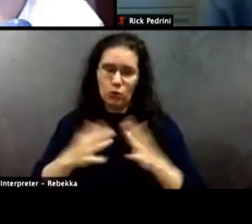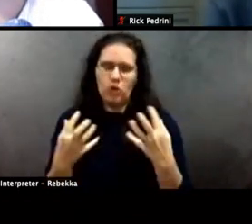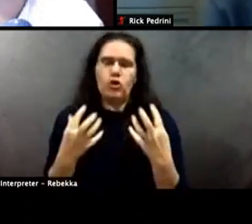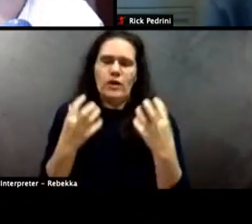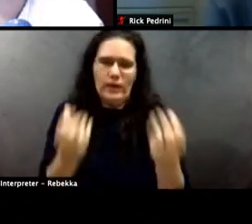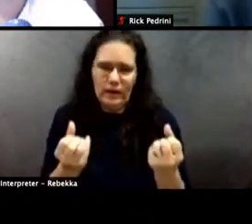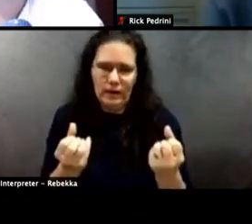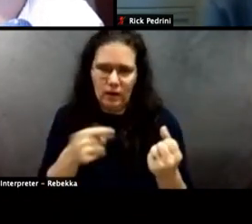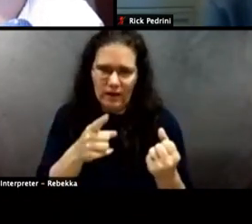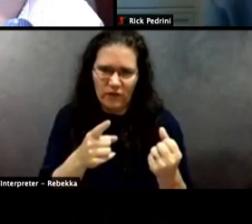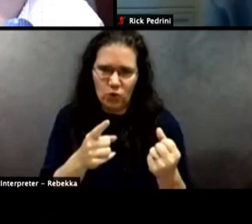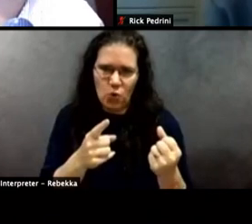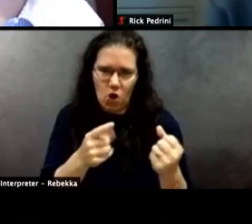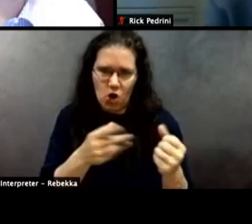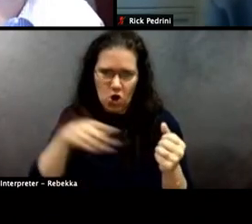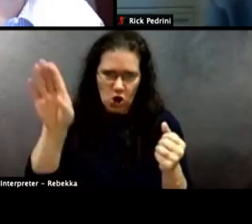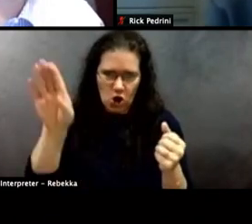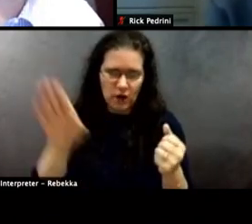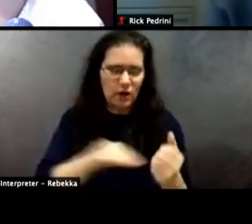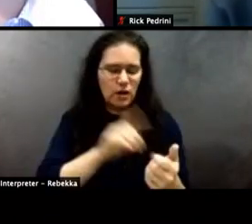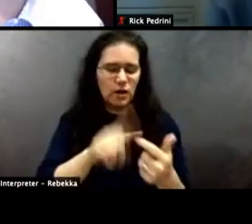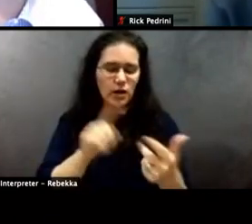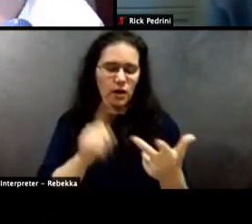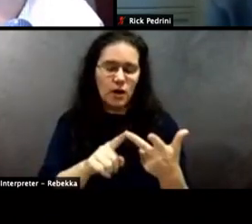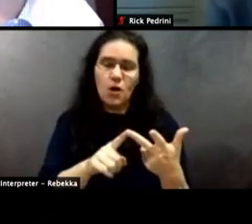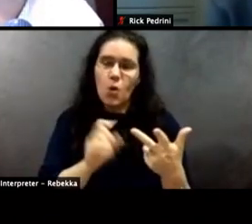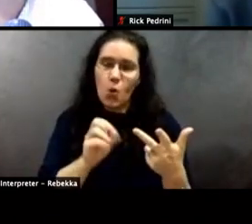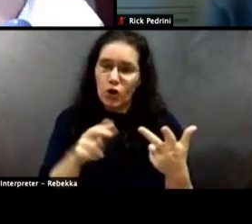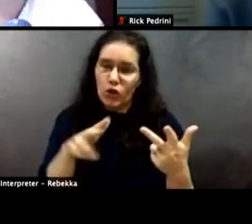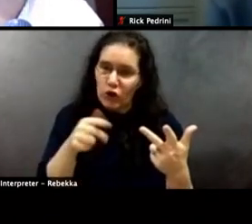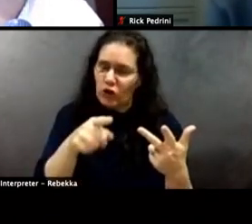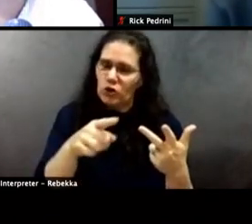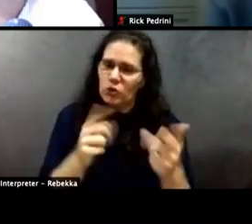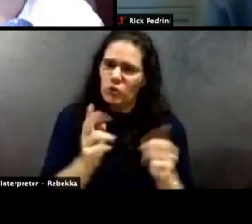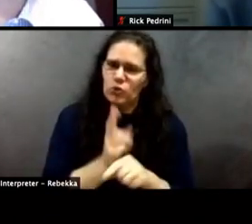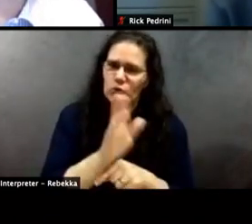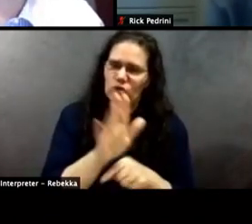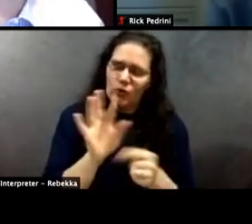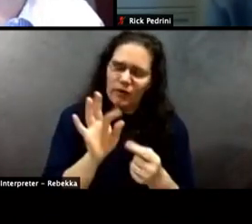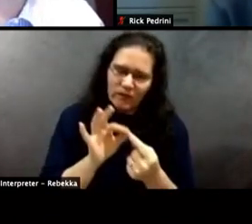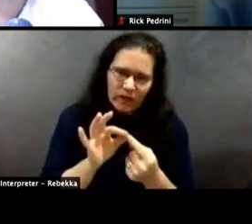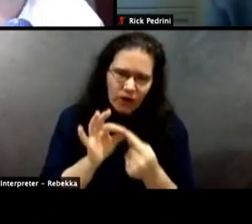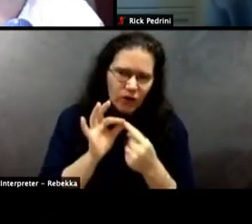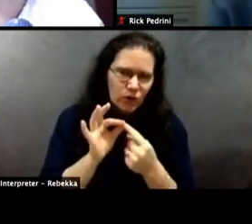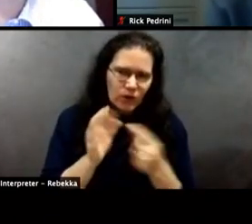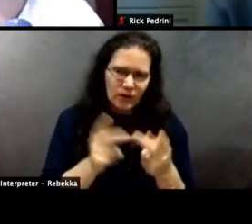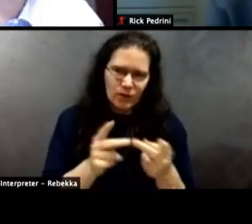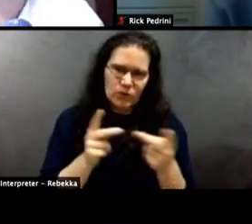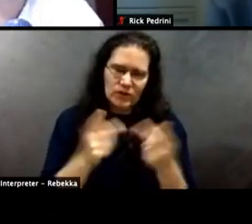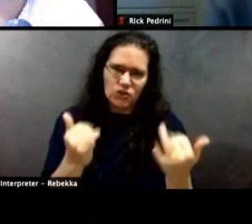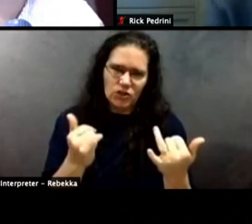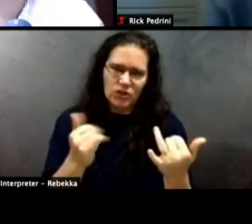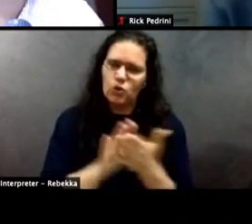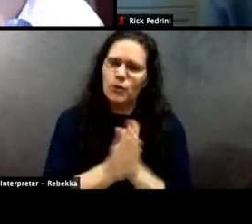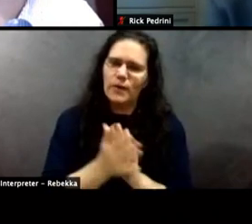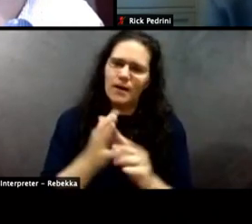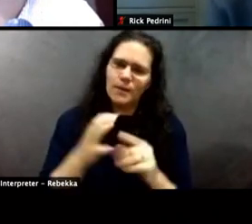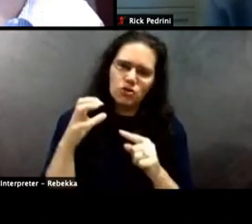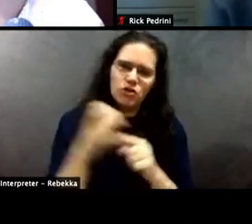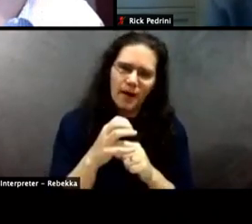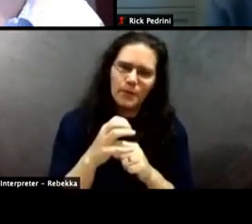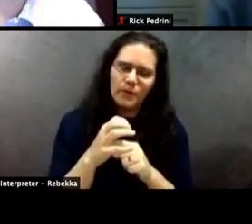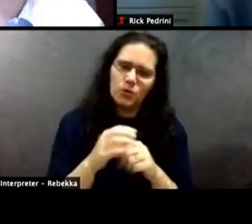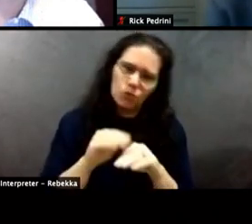And third, you could use your unique position in all this to be a champion of change.